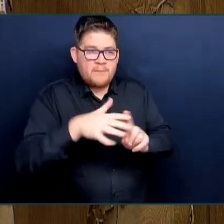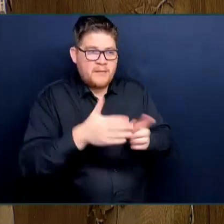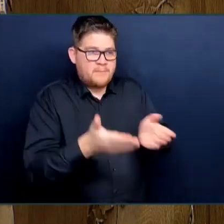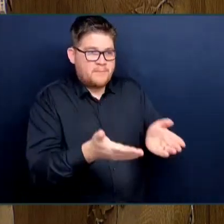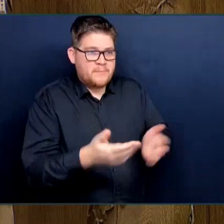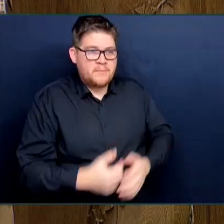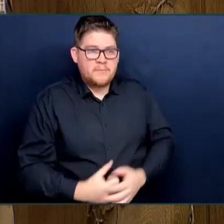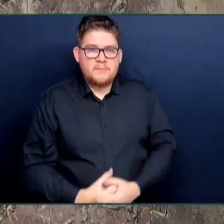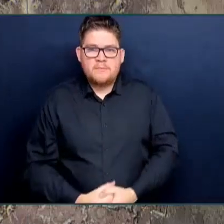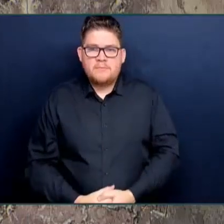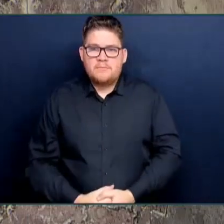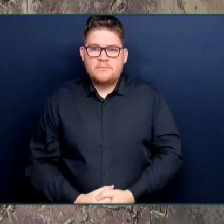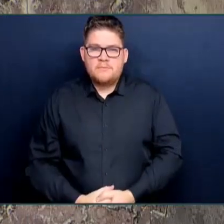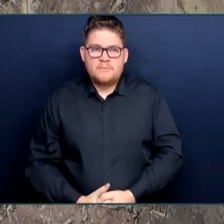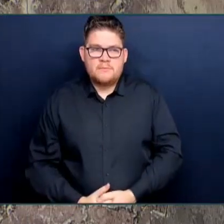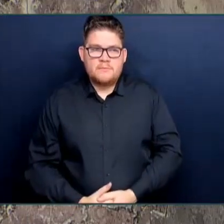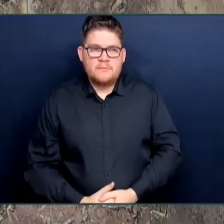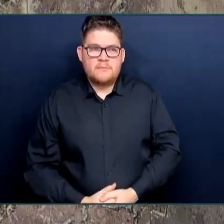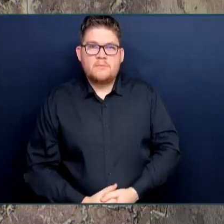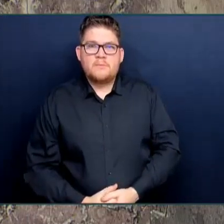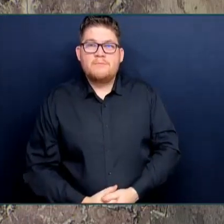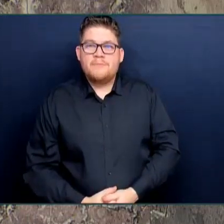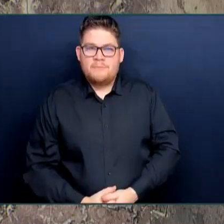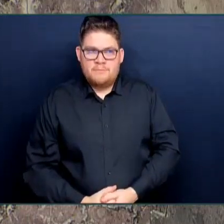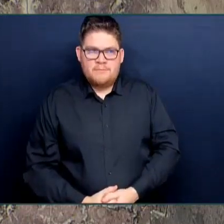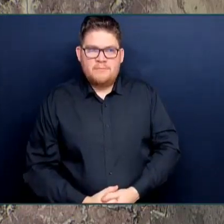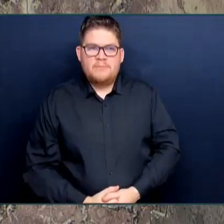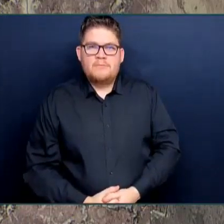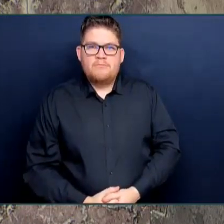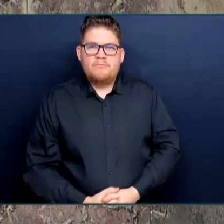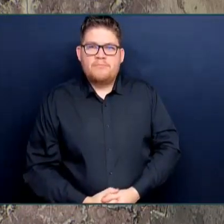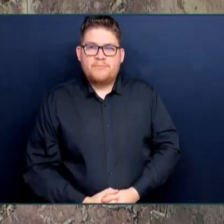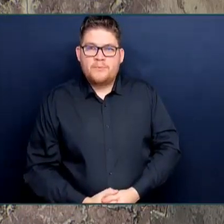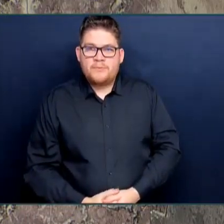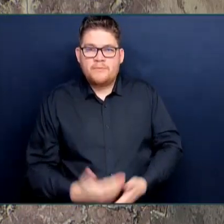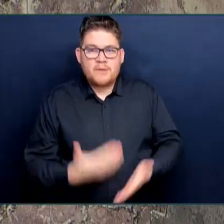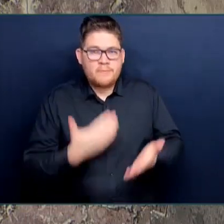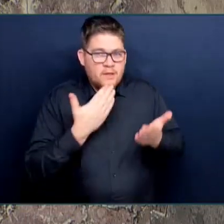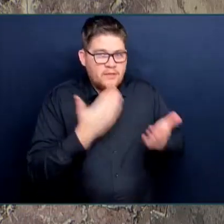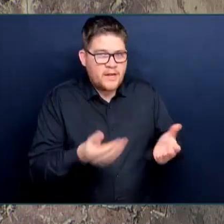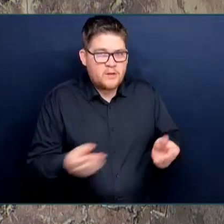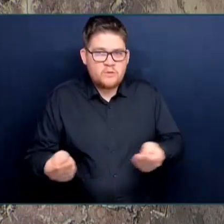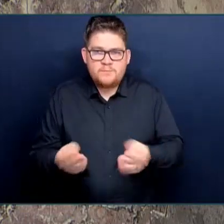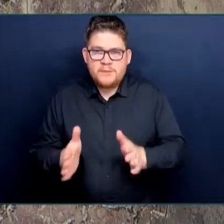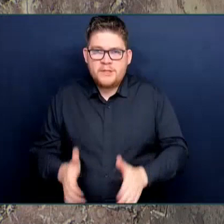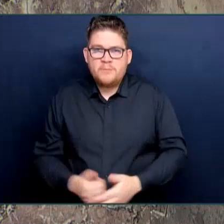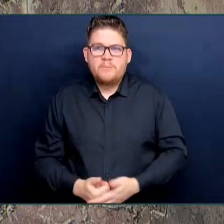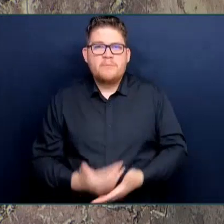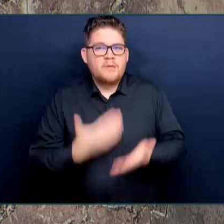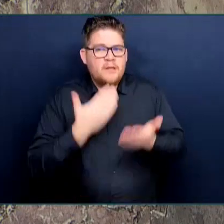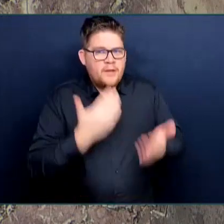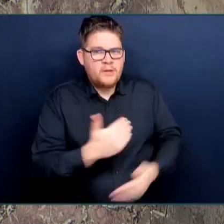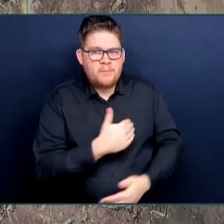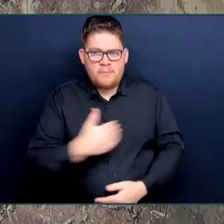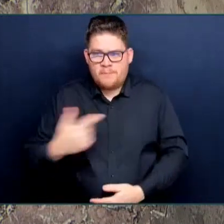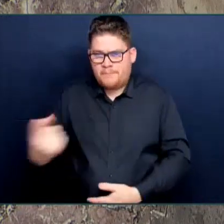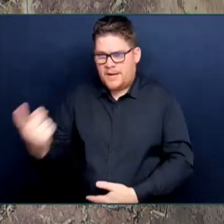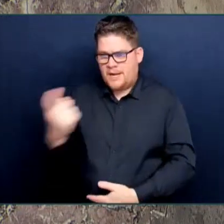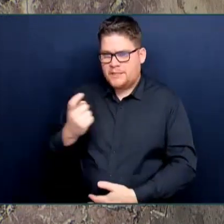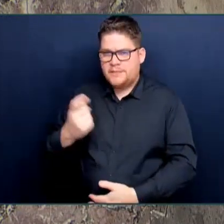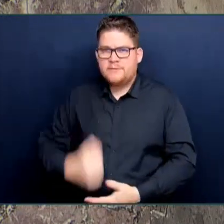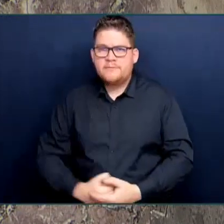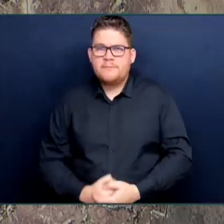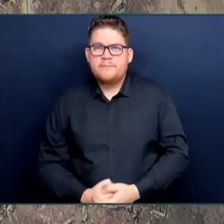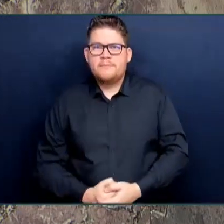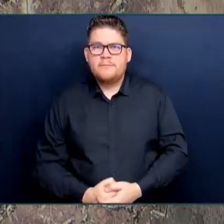Thank you very much, Honourable Speaker. Thank you to the member for the question. As I'm pretty sure the member knows, when we began working on,